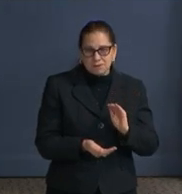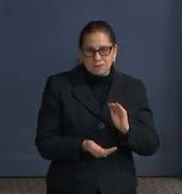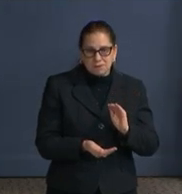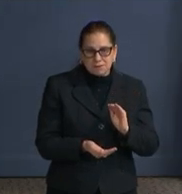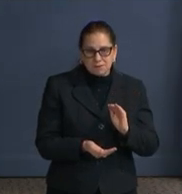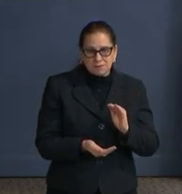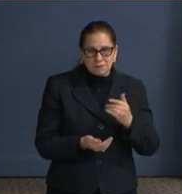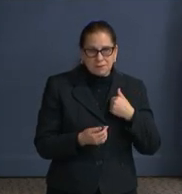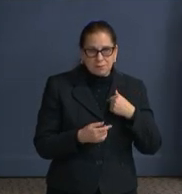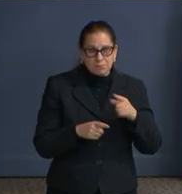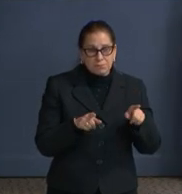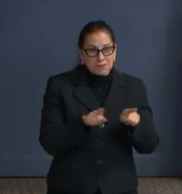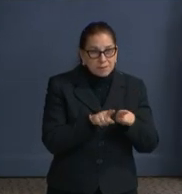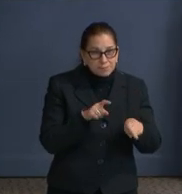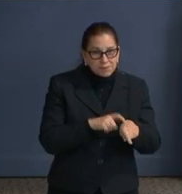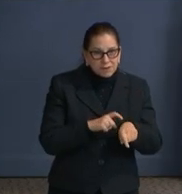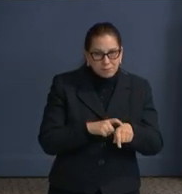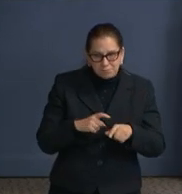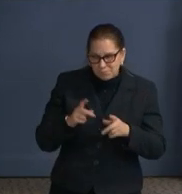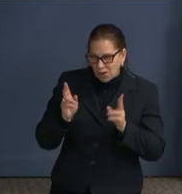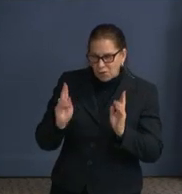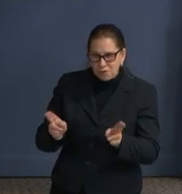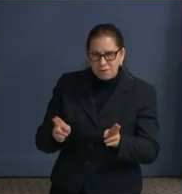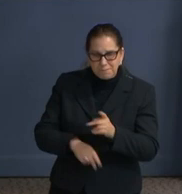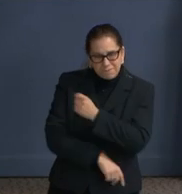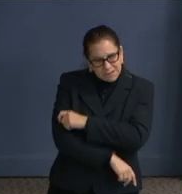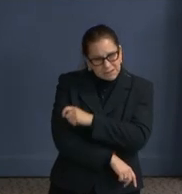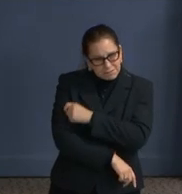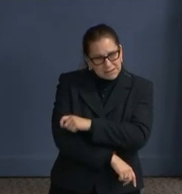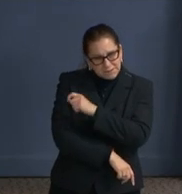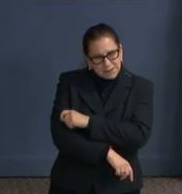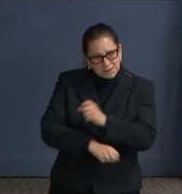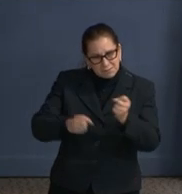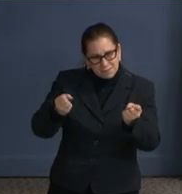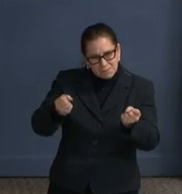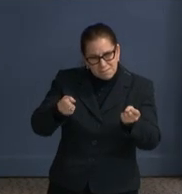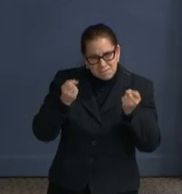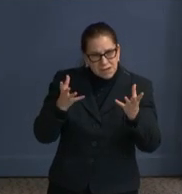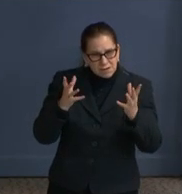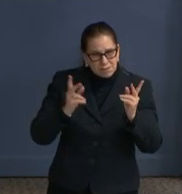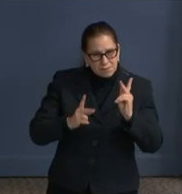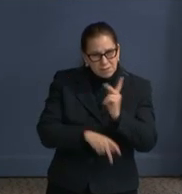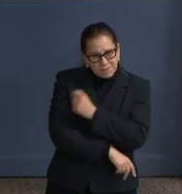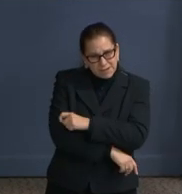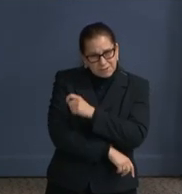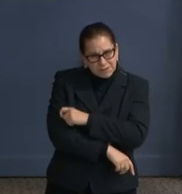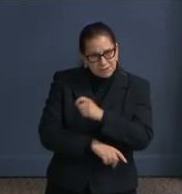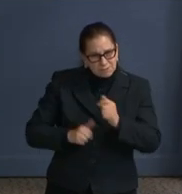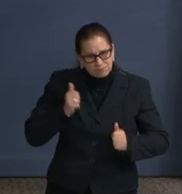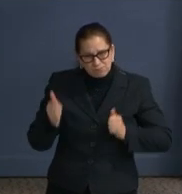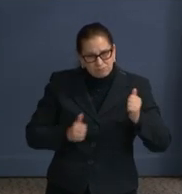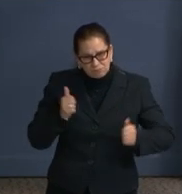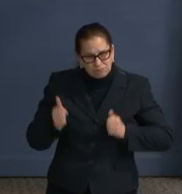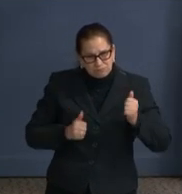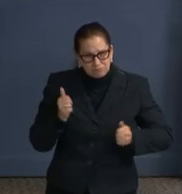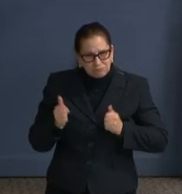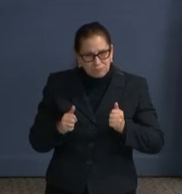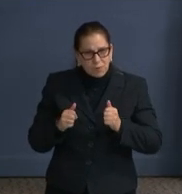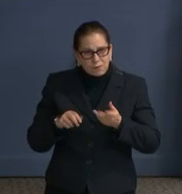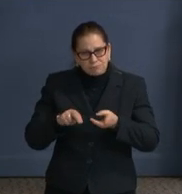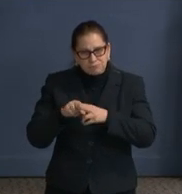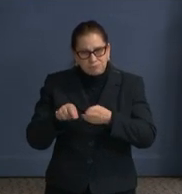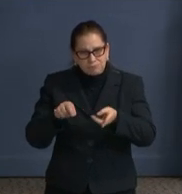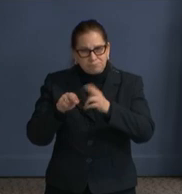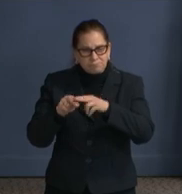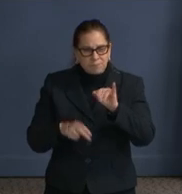efforts to be able to induce what is you have referred to as herd immunity through vaccination. That would be our